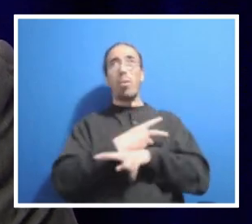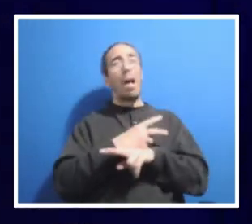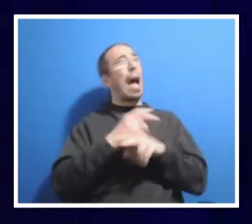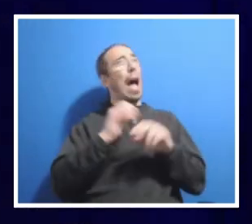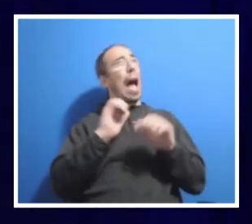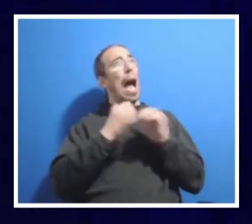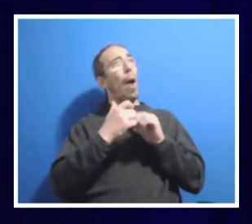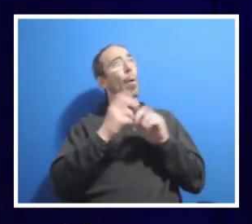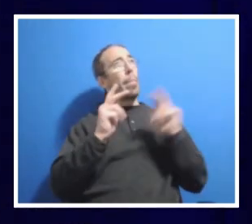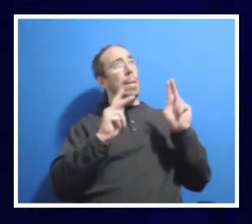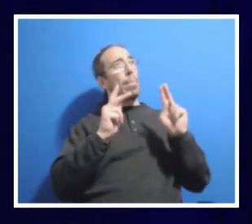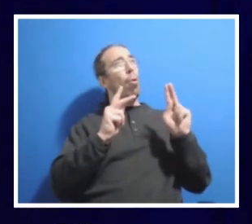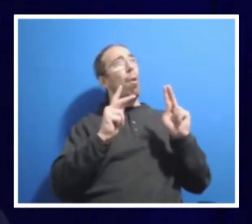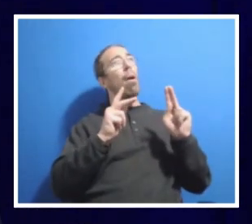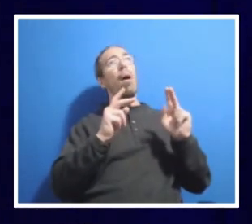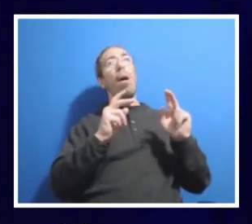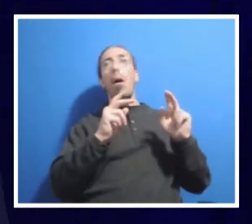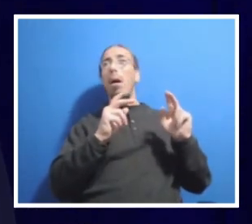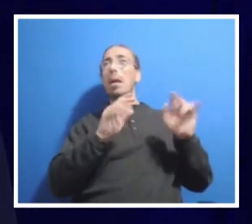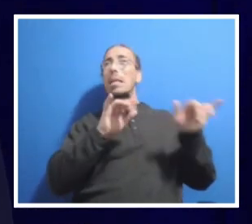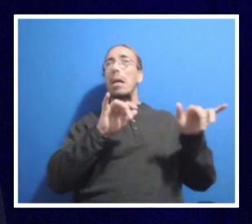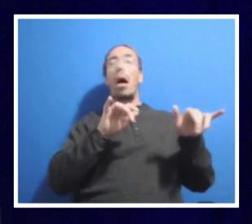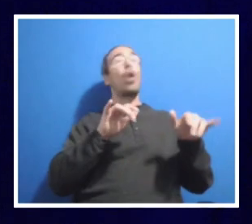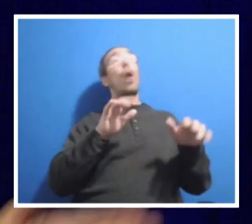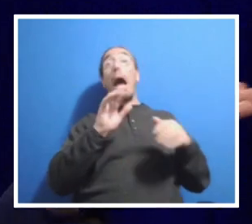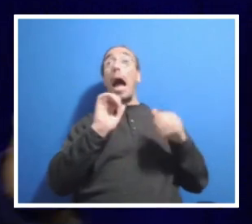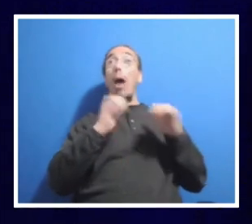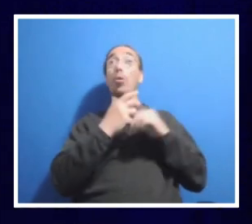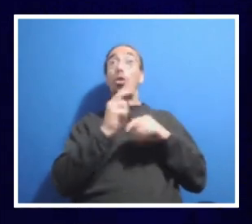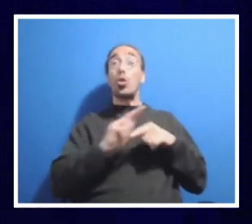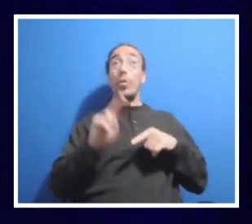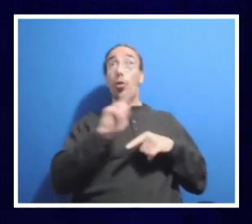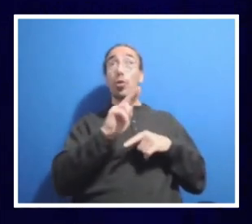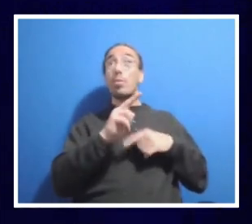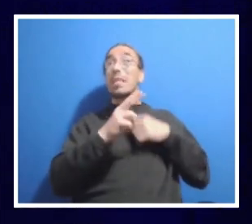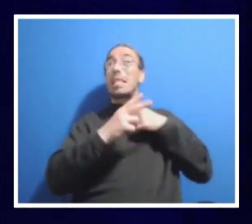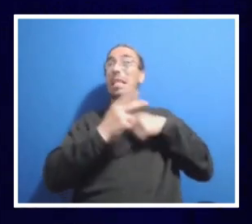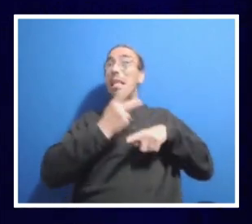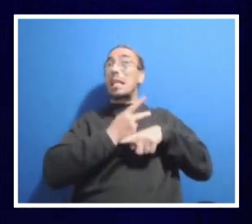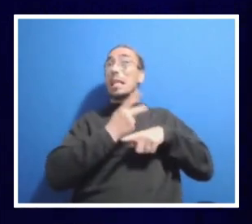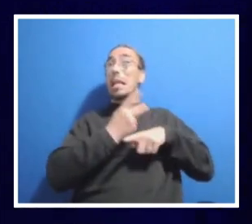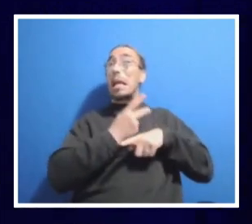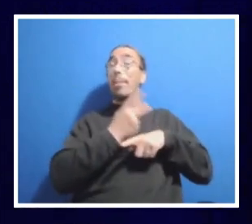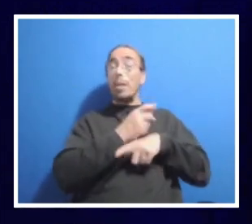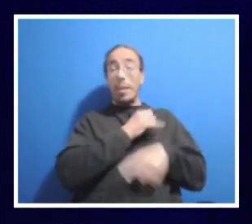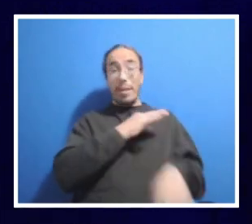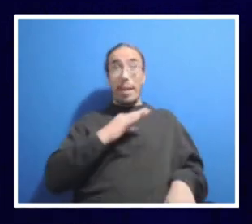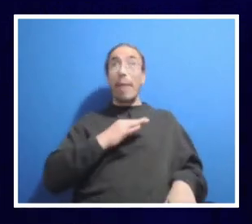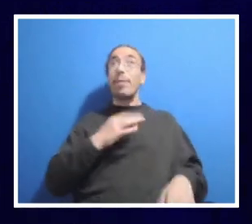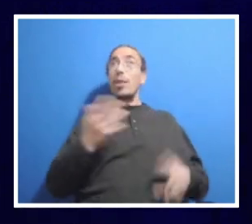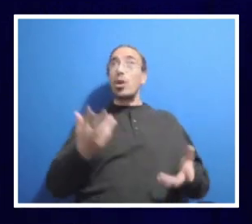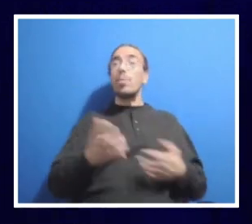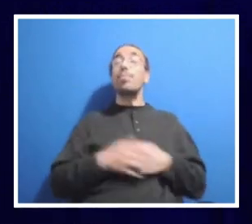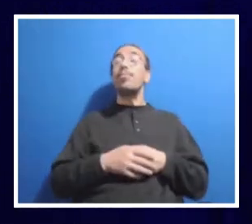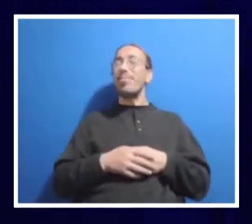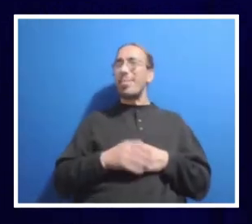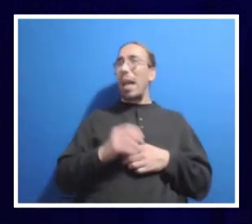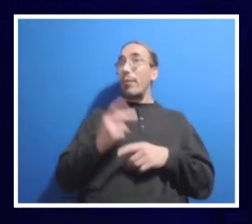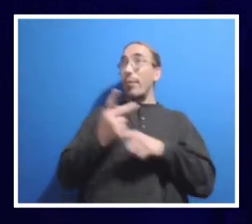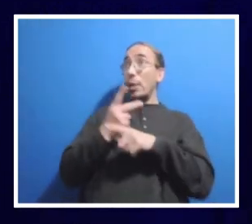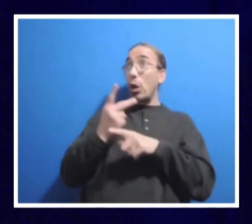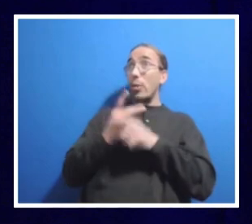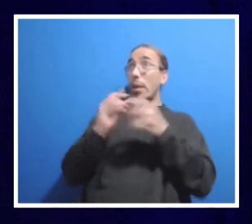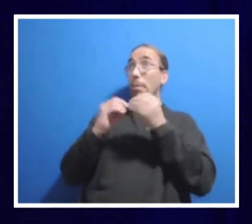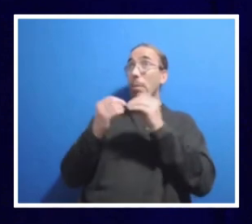talent? I did not realize that it was also at the low. As you said, we need to verify these numbers. I don't know. But that's a